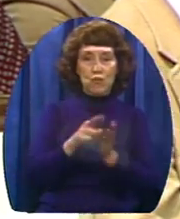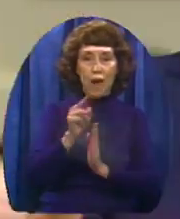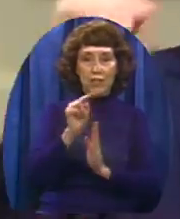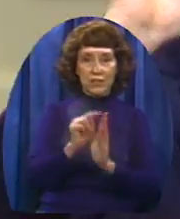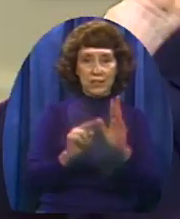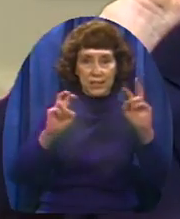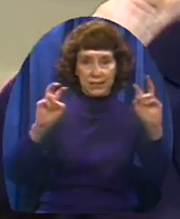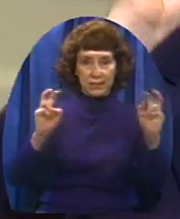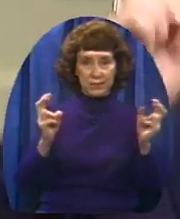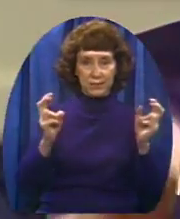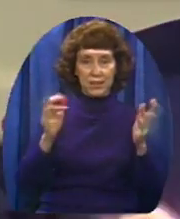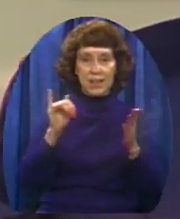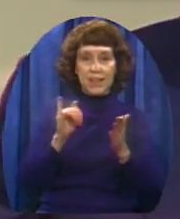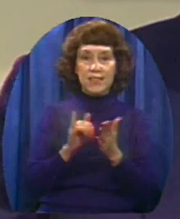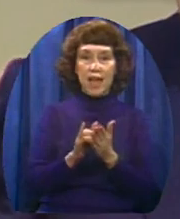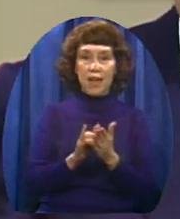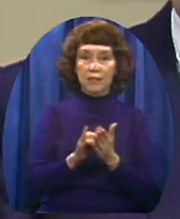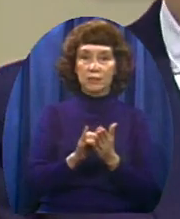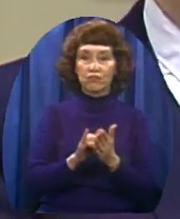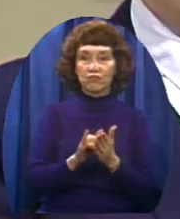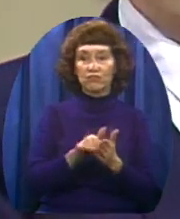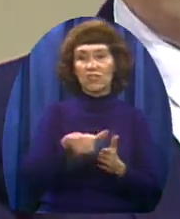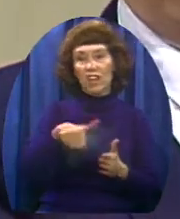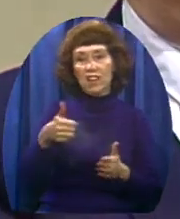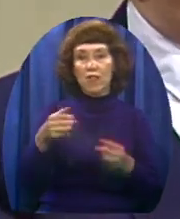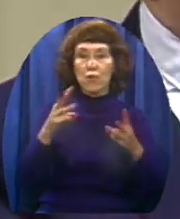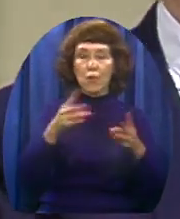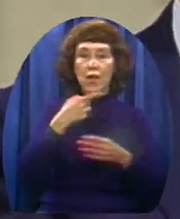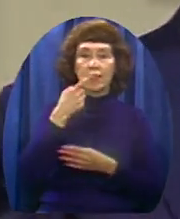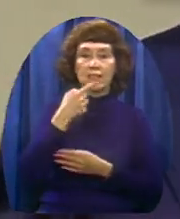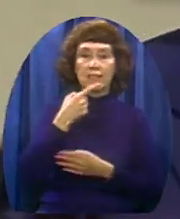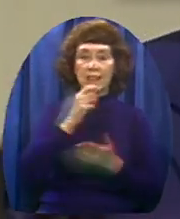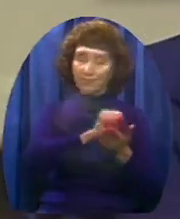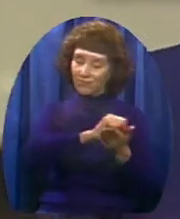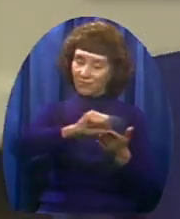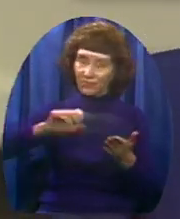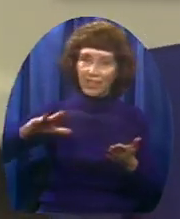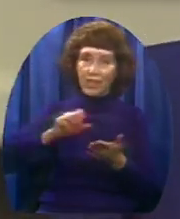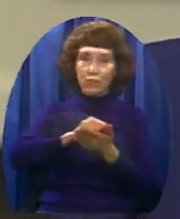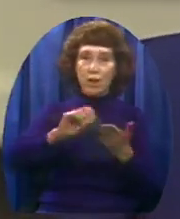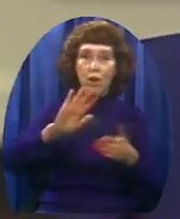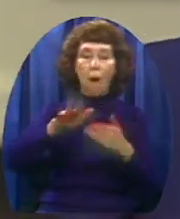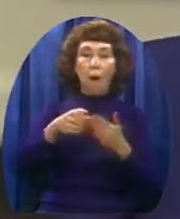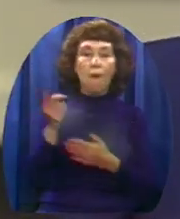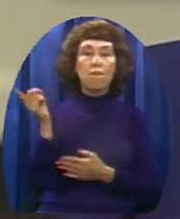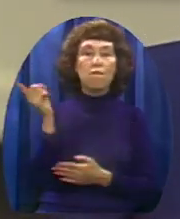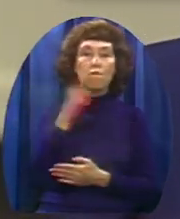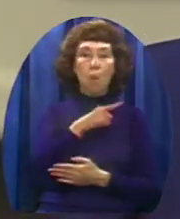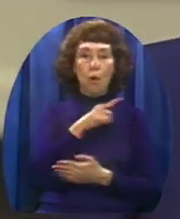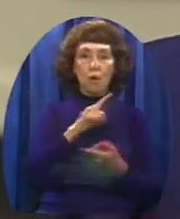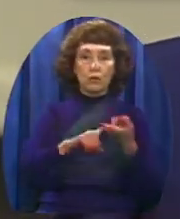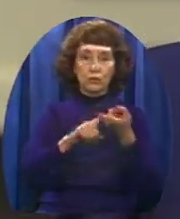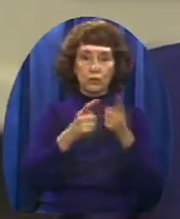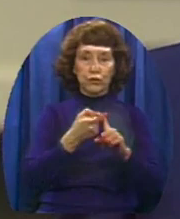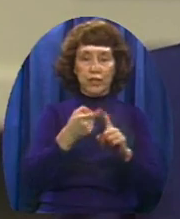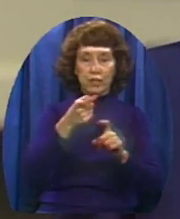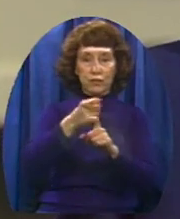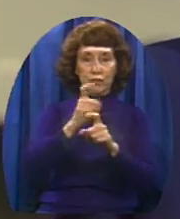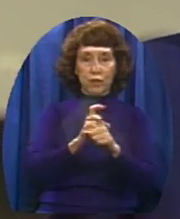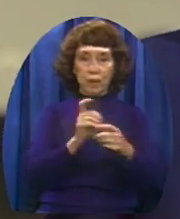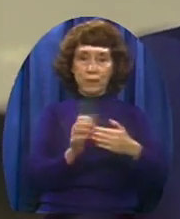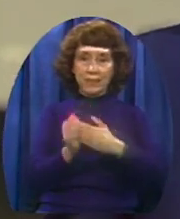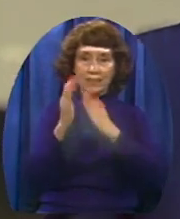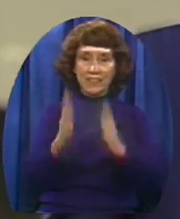Now that's just another way of saying Get all the crooked cronies away from the congressman And the